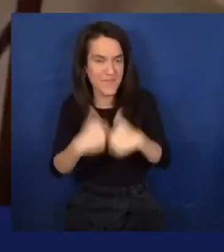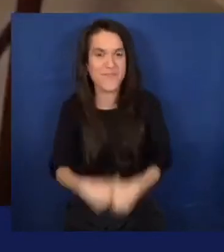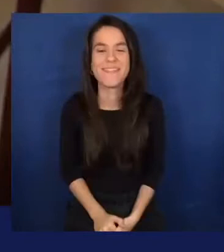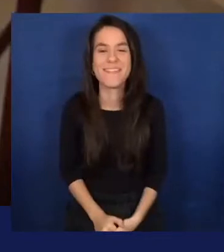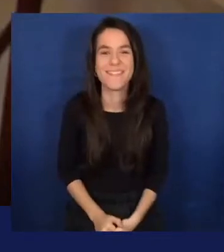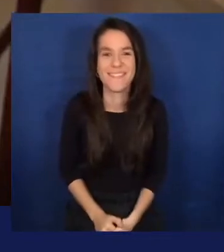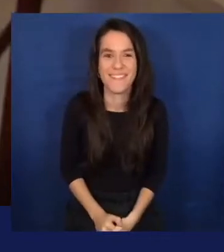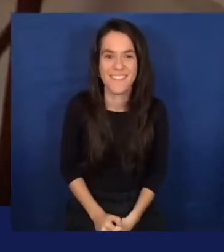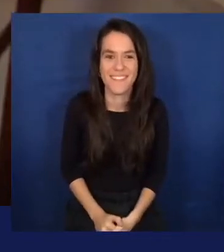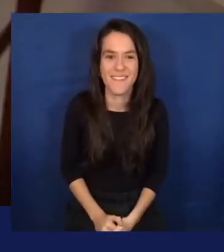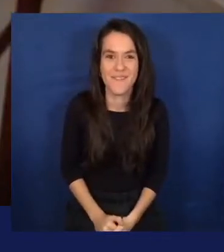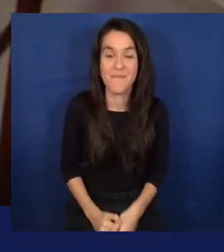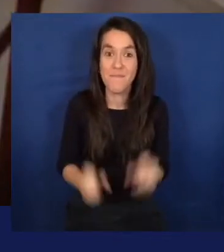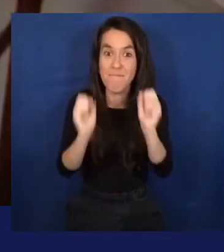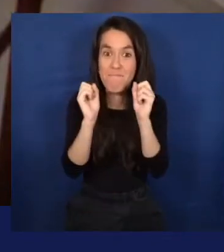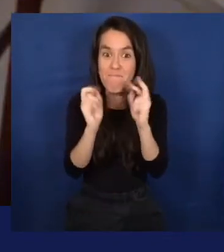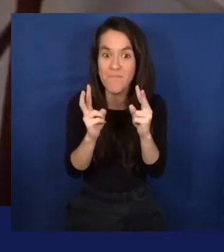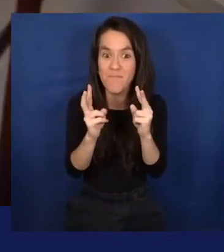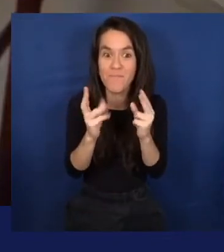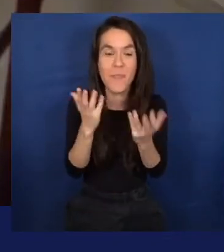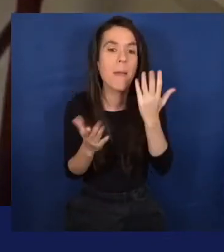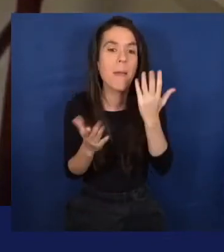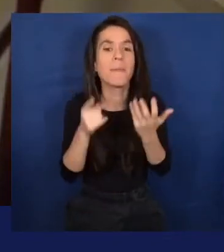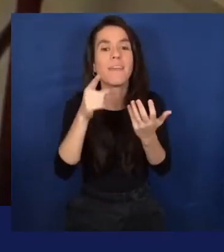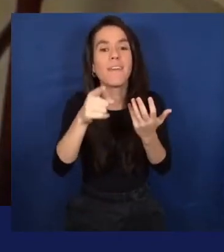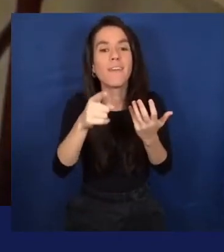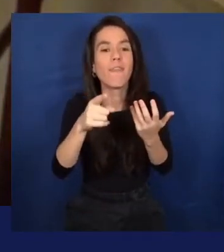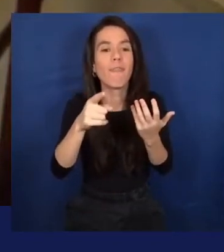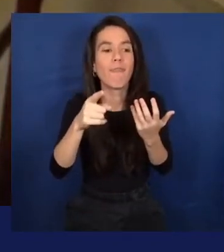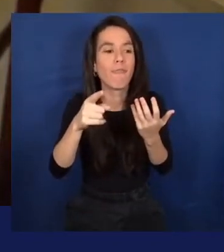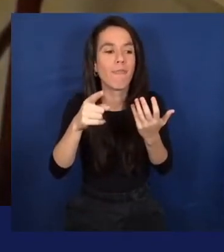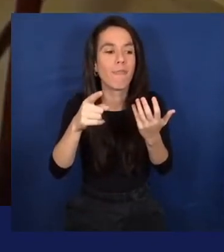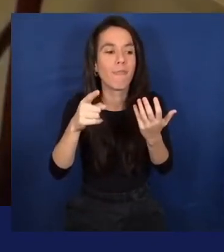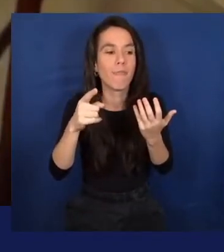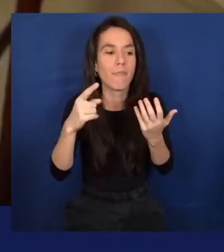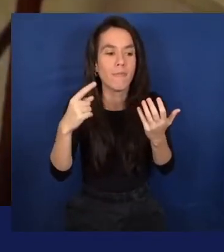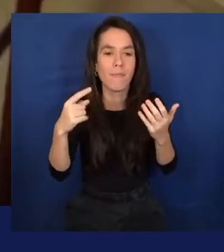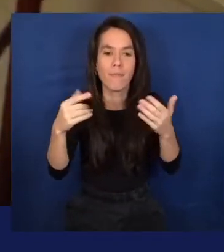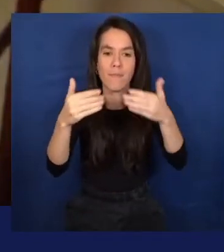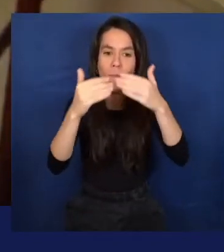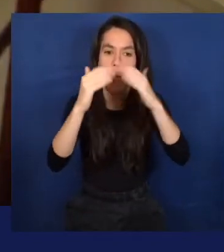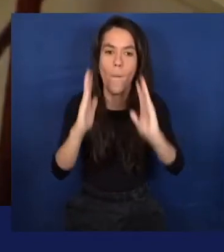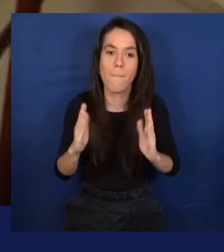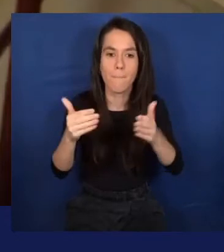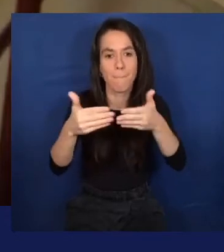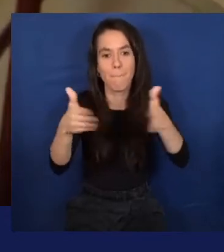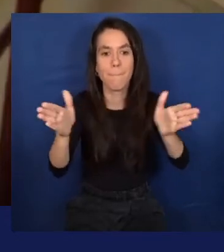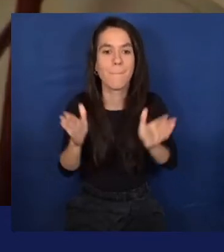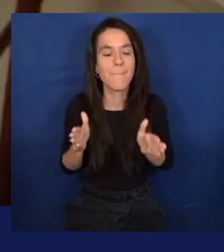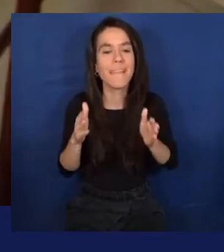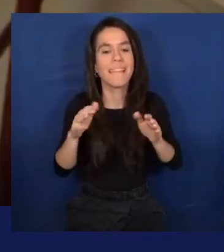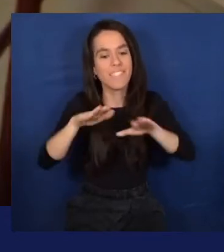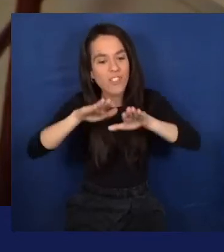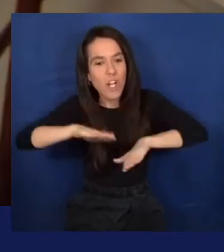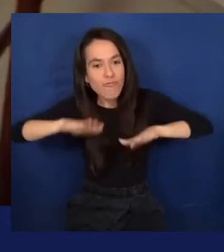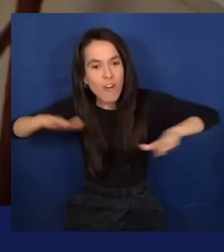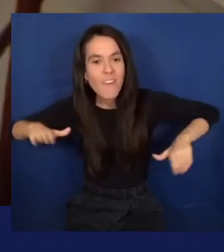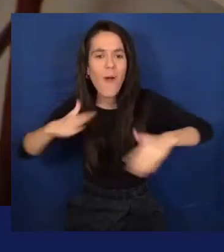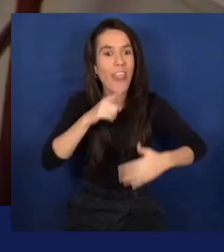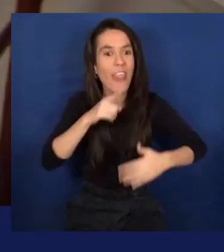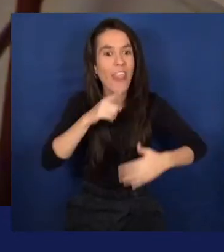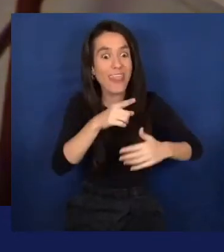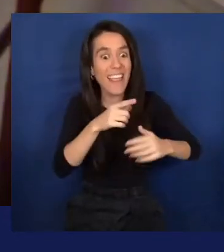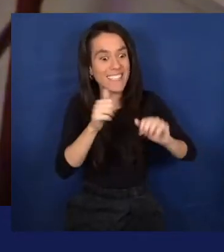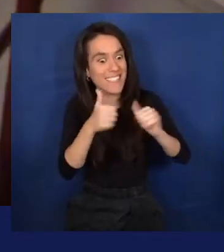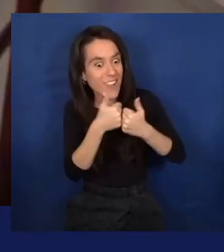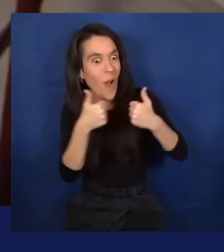if you're a parent, right, you have kids and they want a specific kind of toys, right? And you